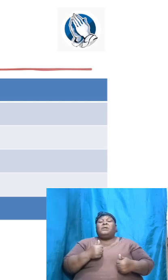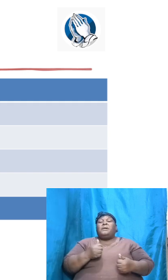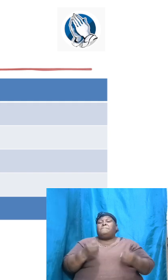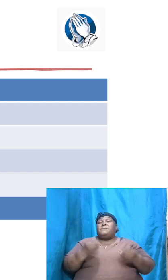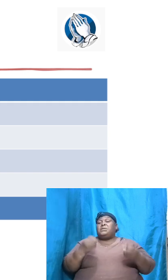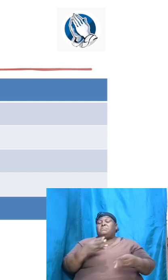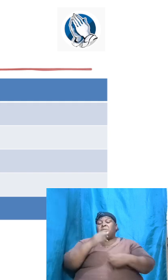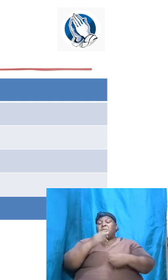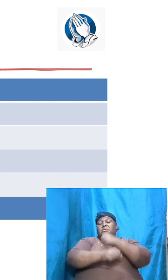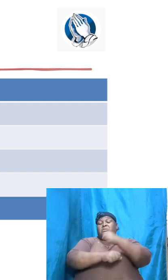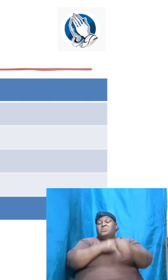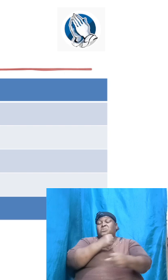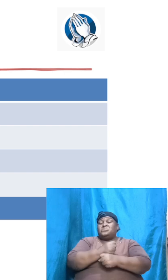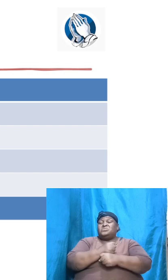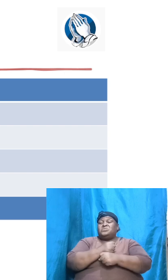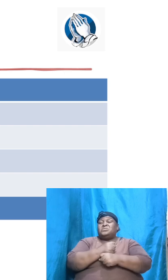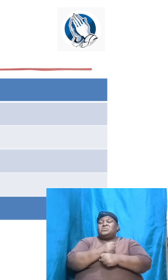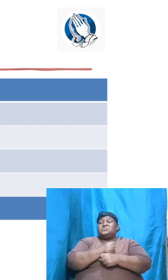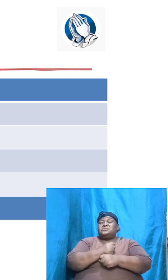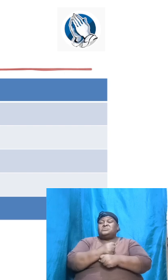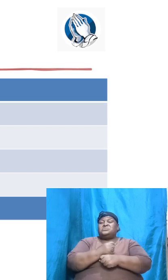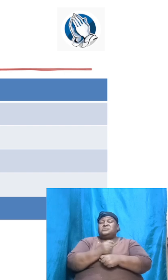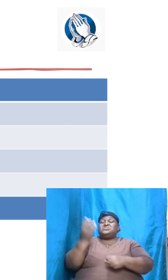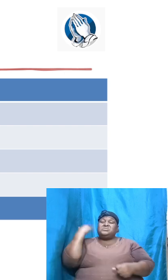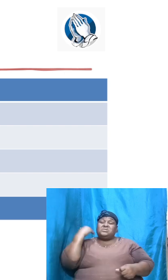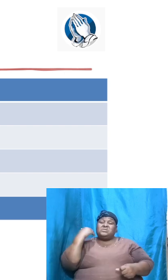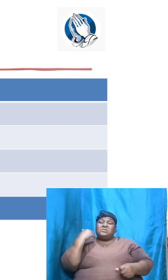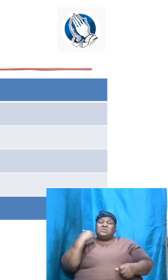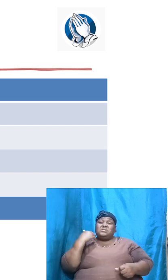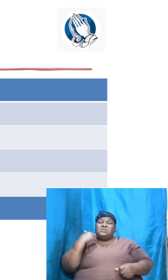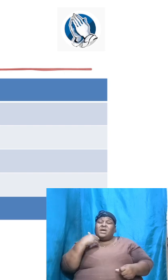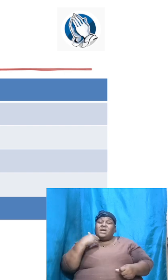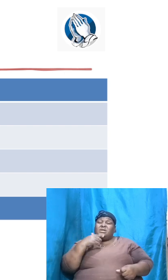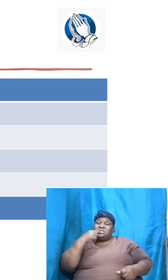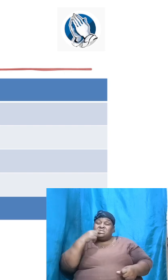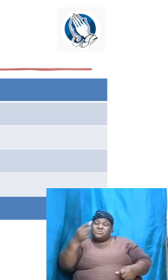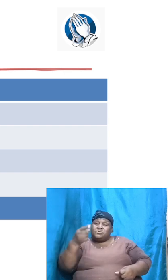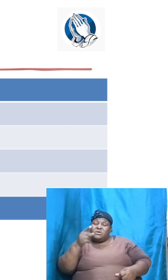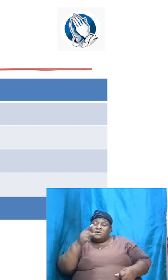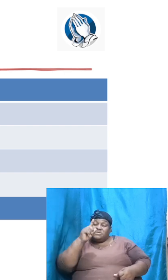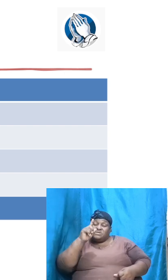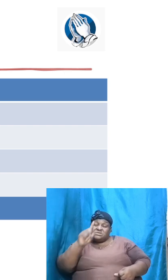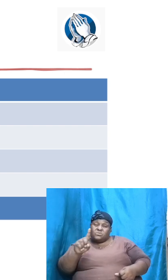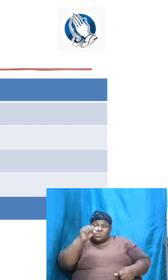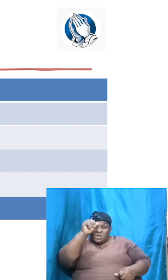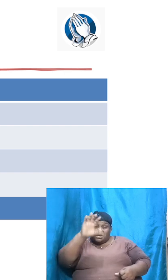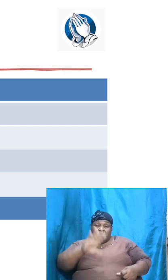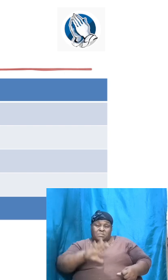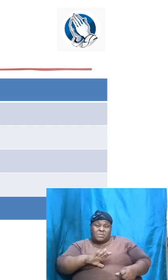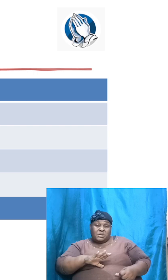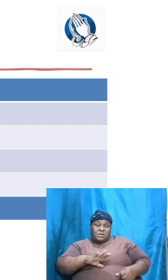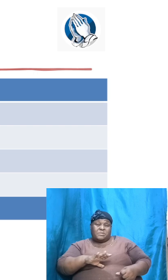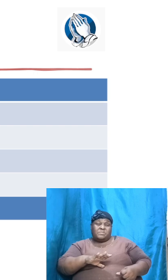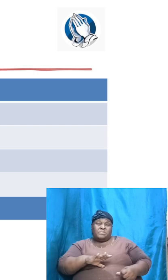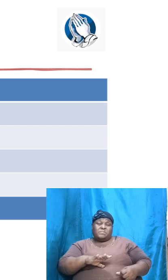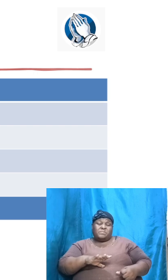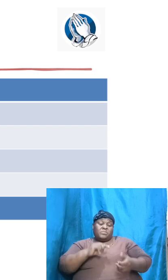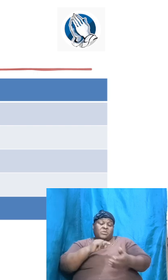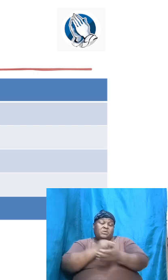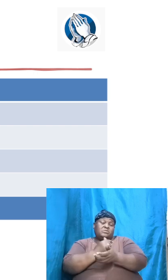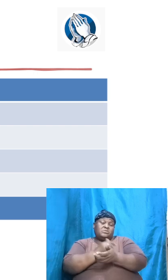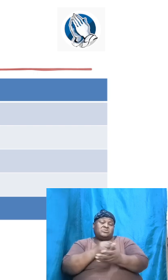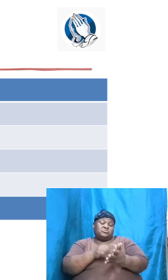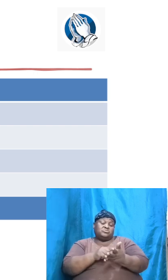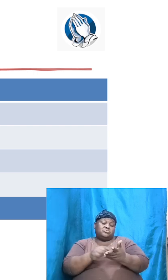spoke to a common figure that was mentioned in the book of Genesis. As we know, Genesis was written